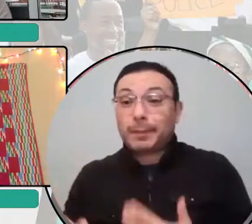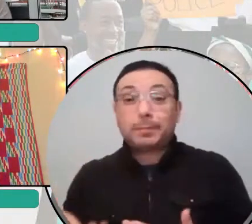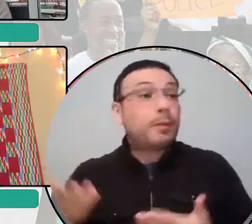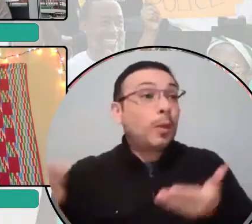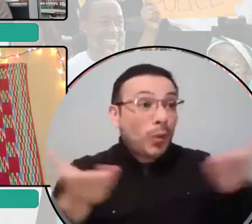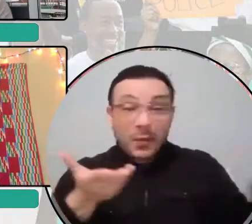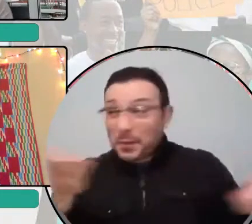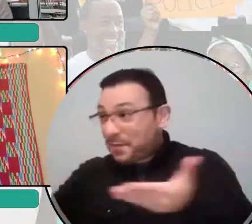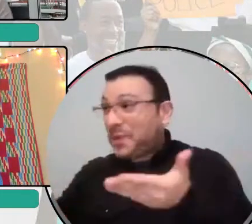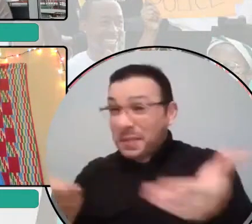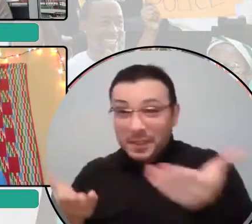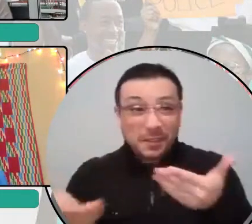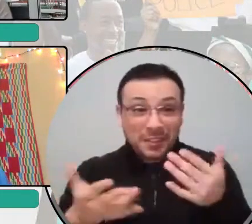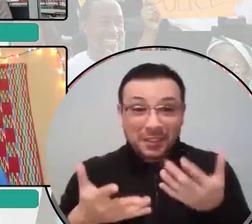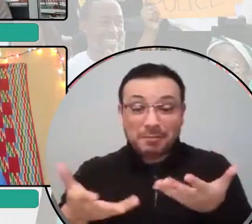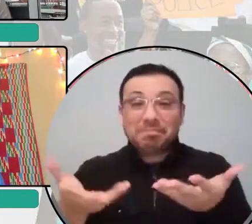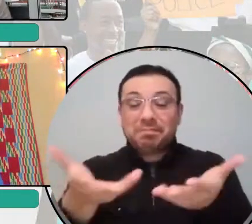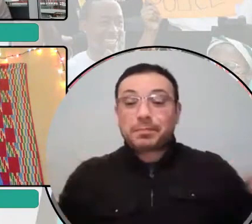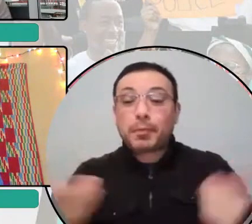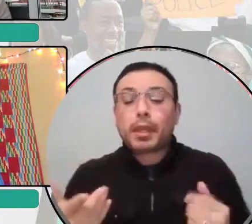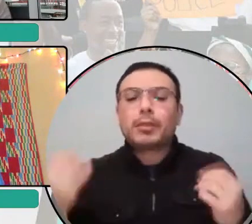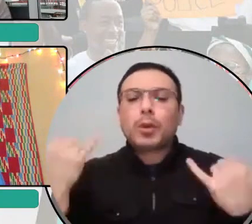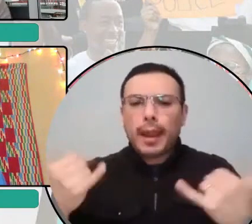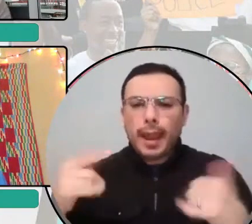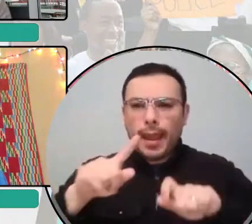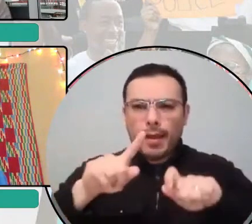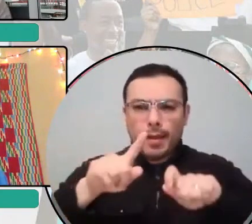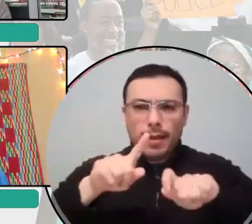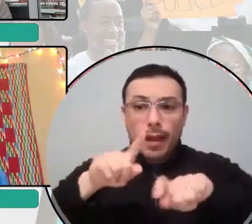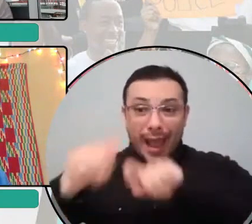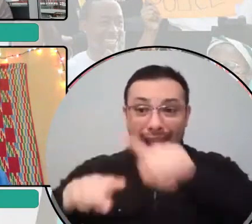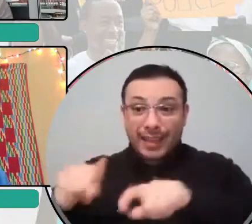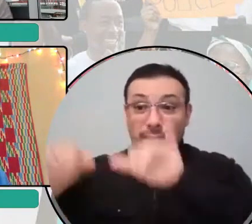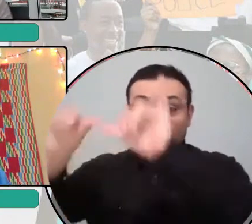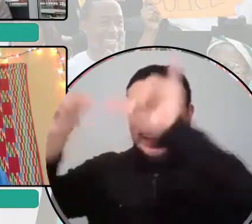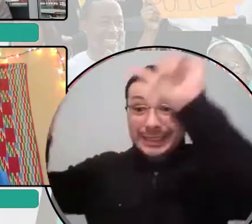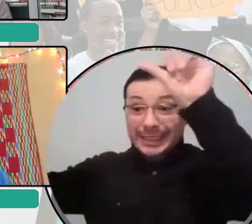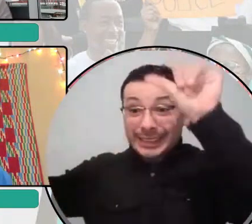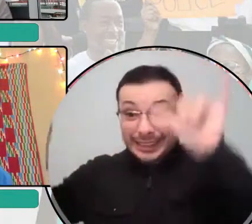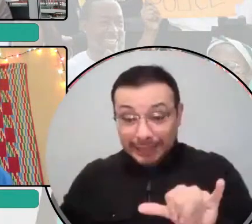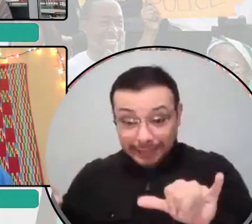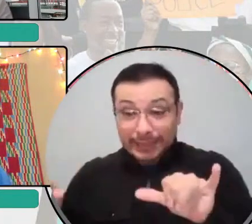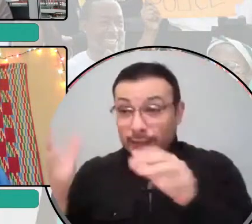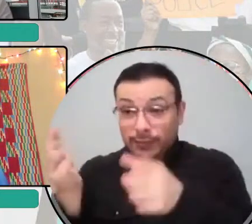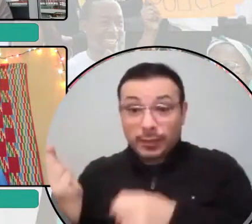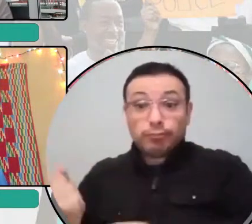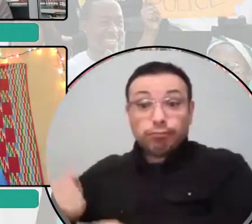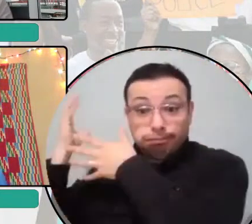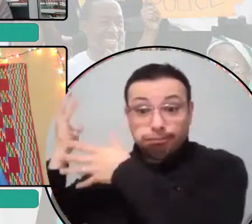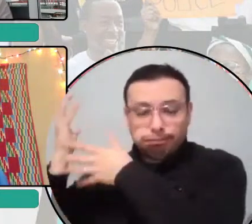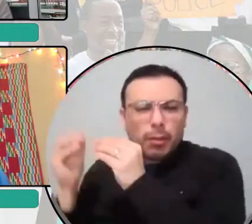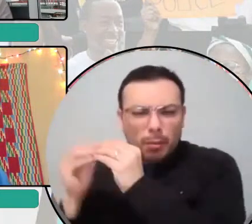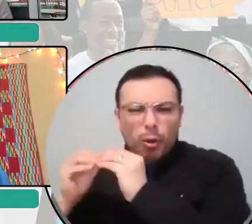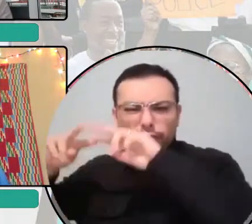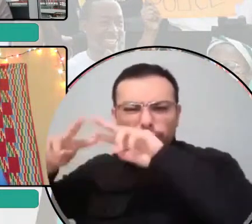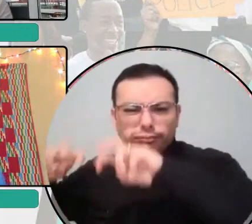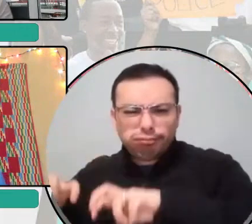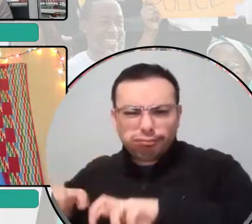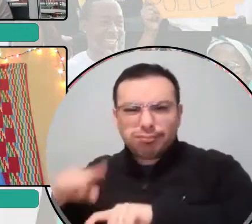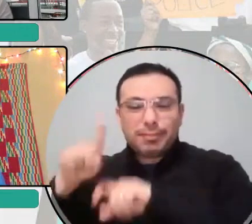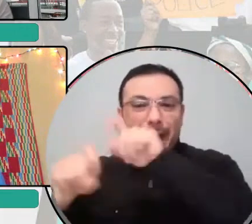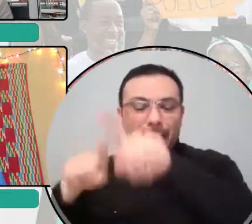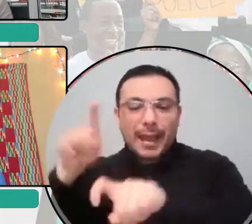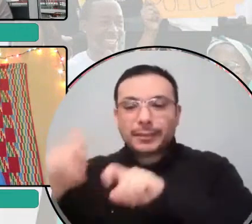so now we're gonna get into some more broad questions about abolition and my first question and anyone can answer